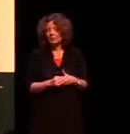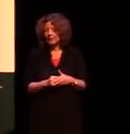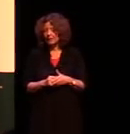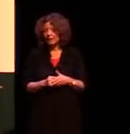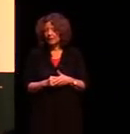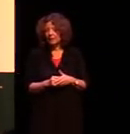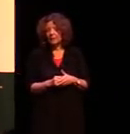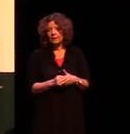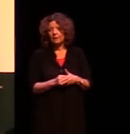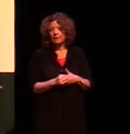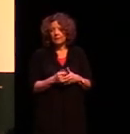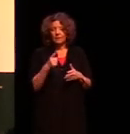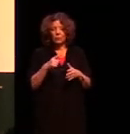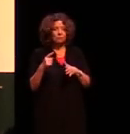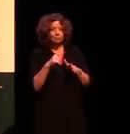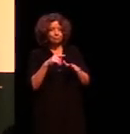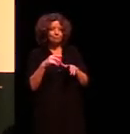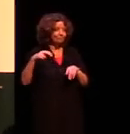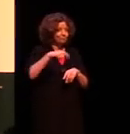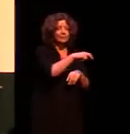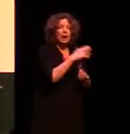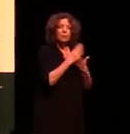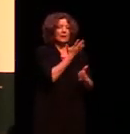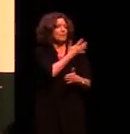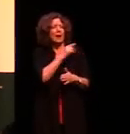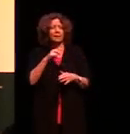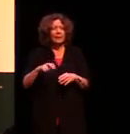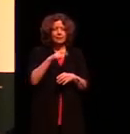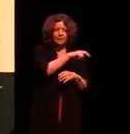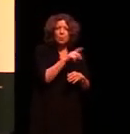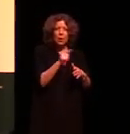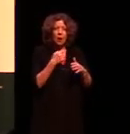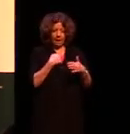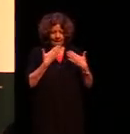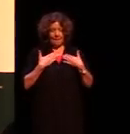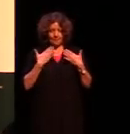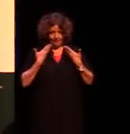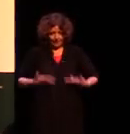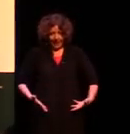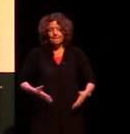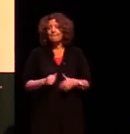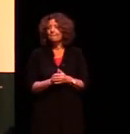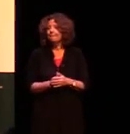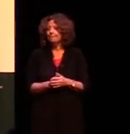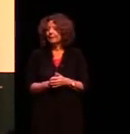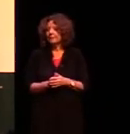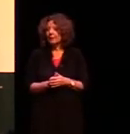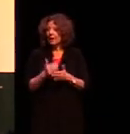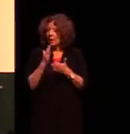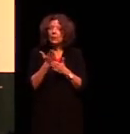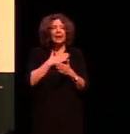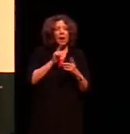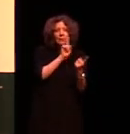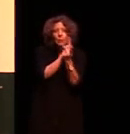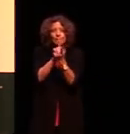body. And I'm proud of that. I'm proud who I am. And I just love going out meeting people